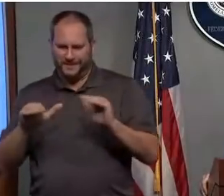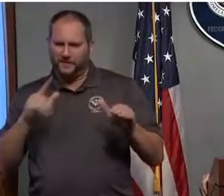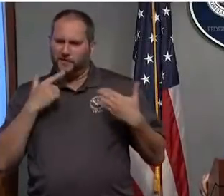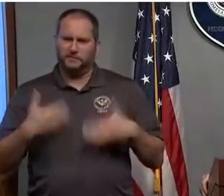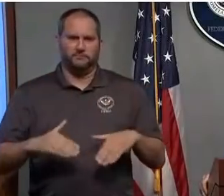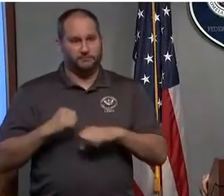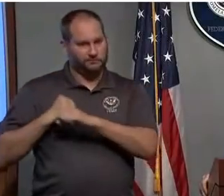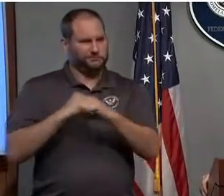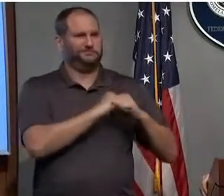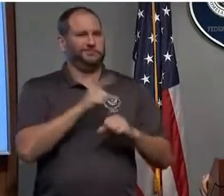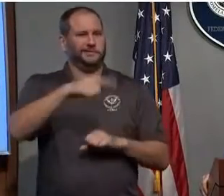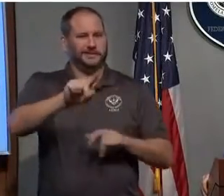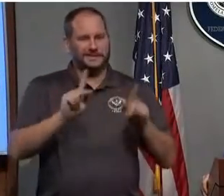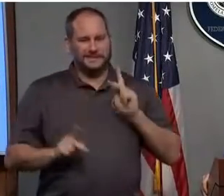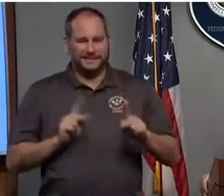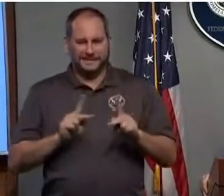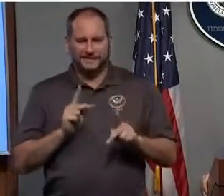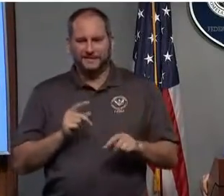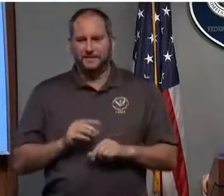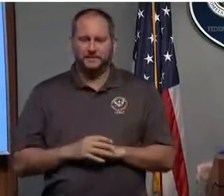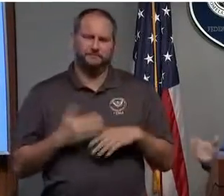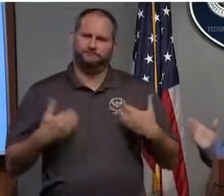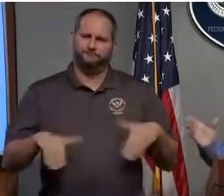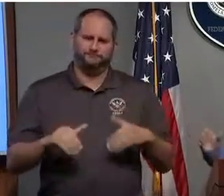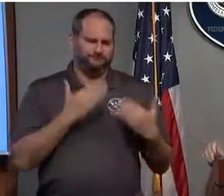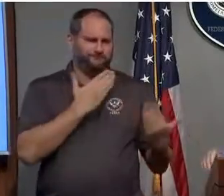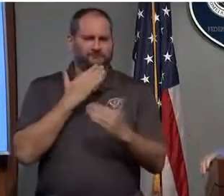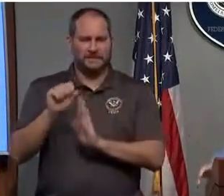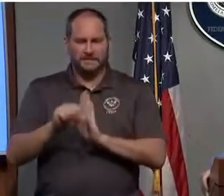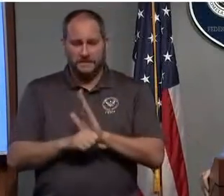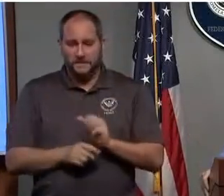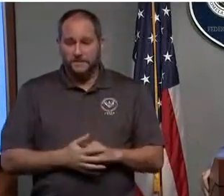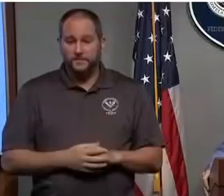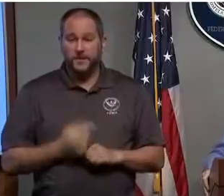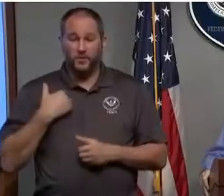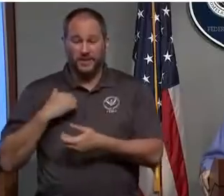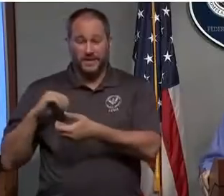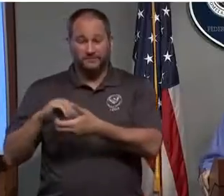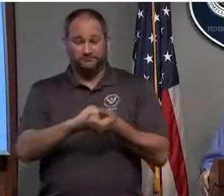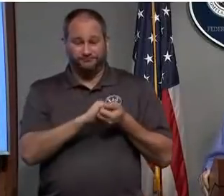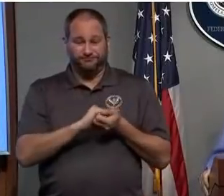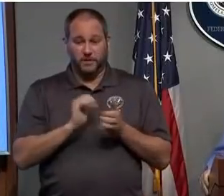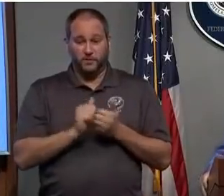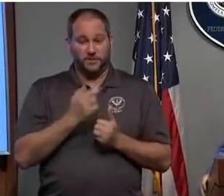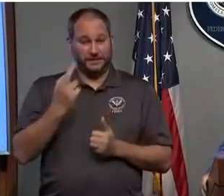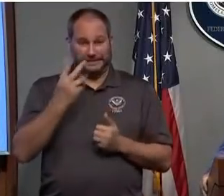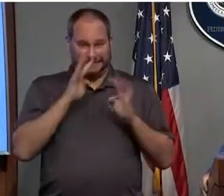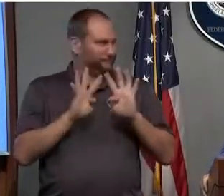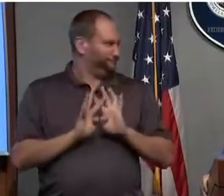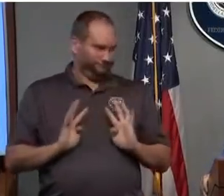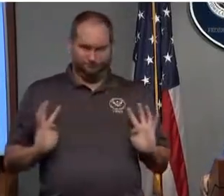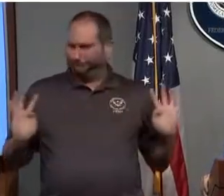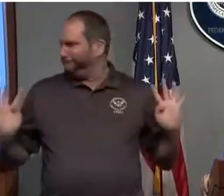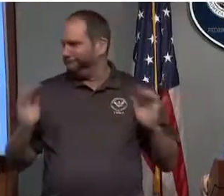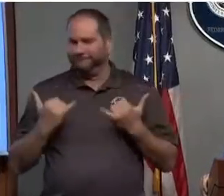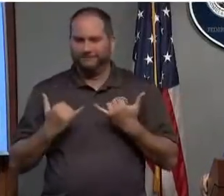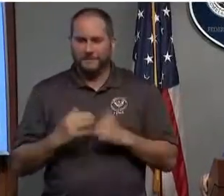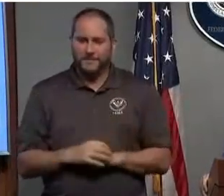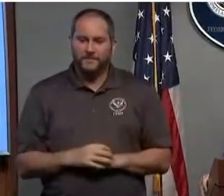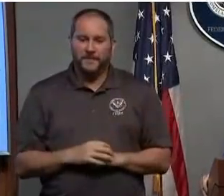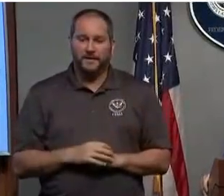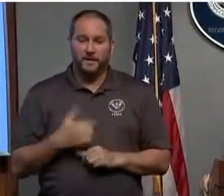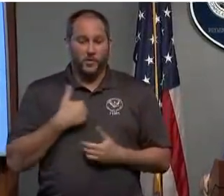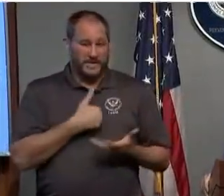citizens of their representative states. We've also partnered with our good friends and partners that you see on the stage, but heavily engaged with the Department of